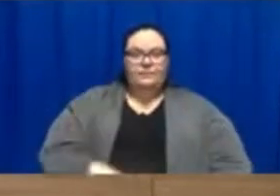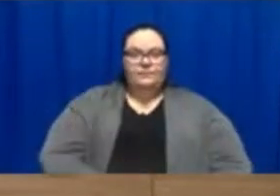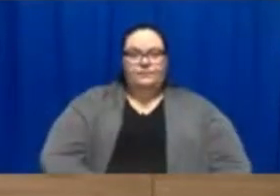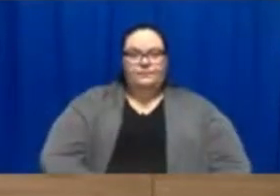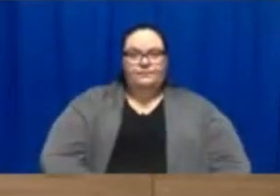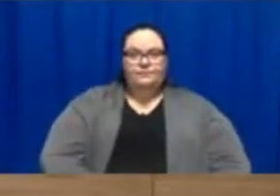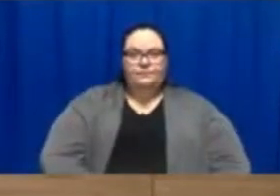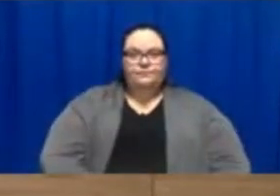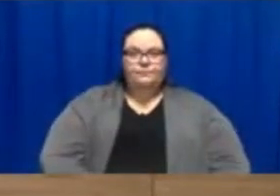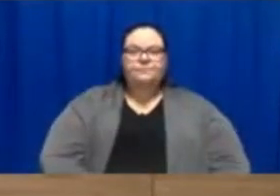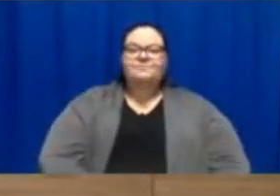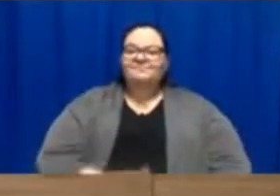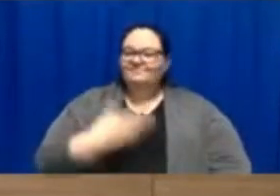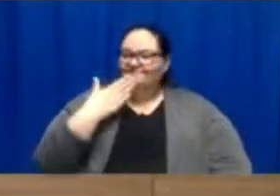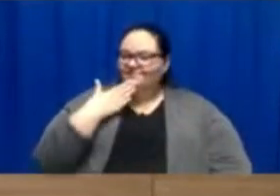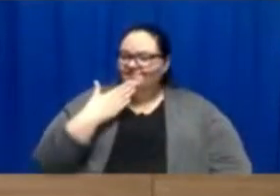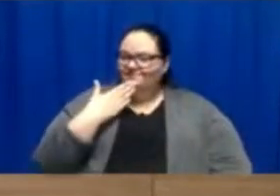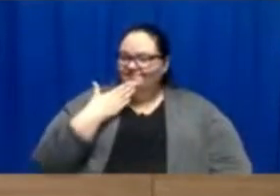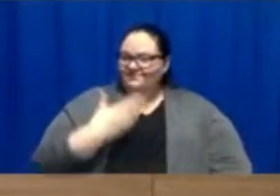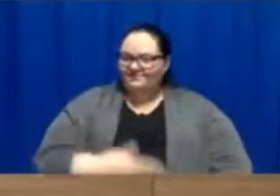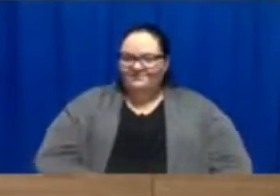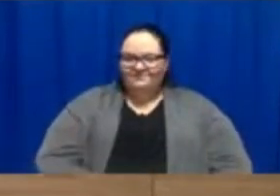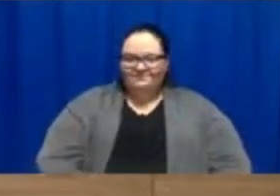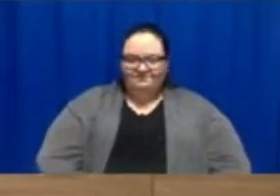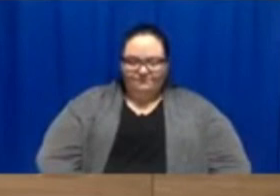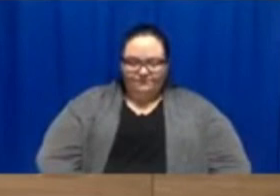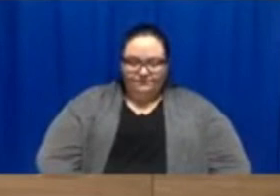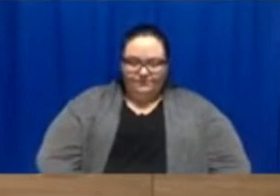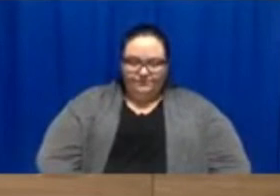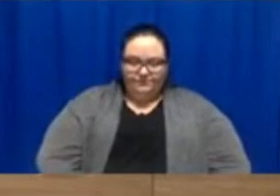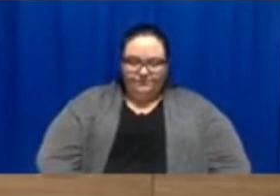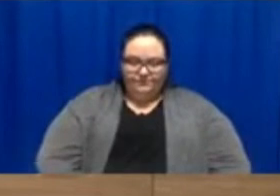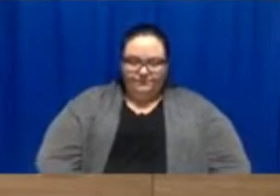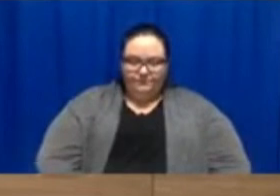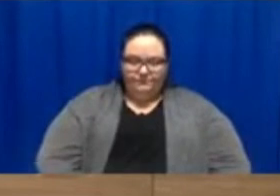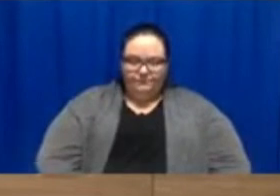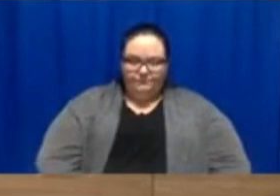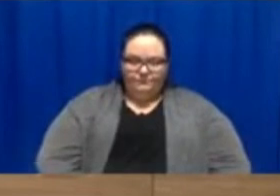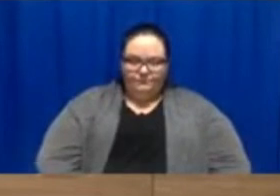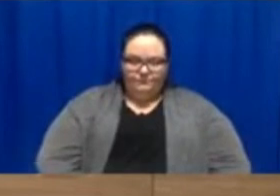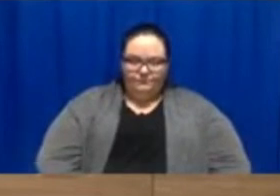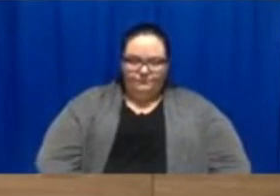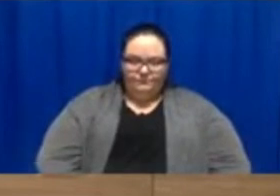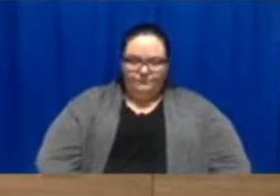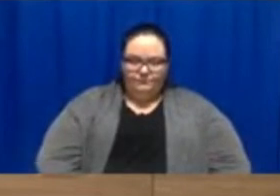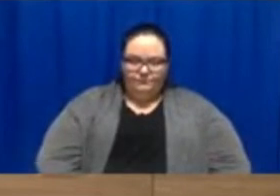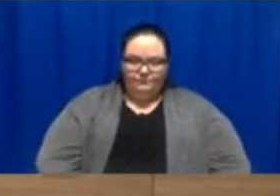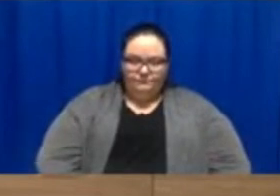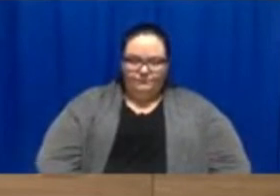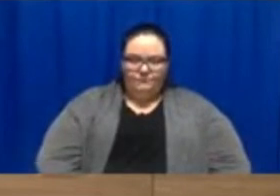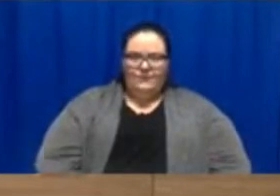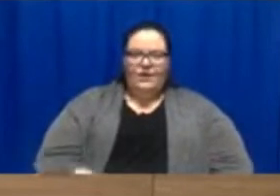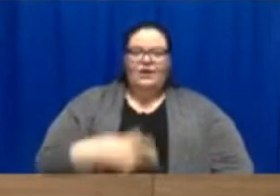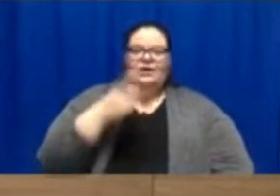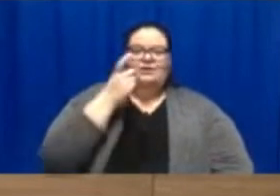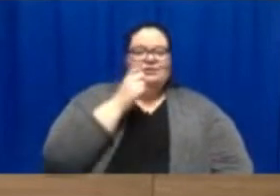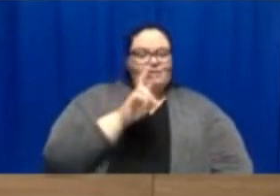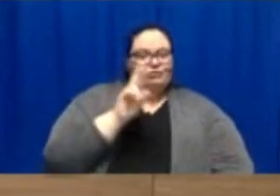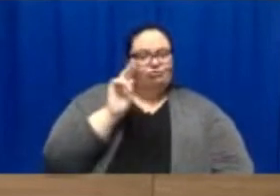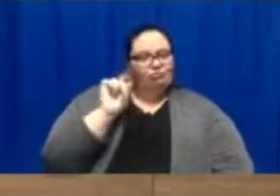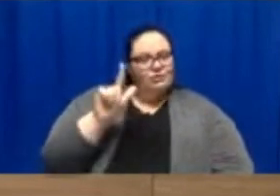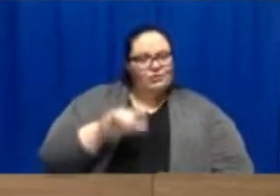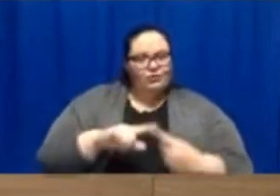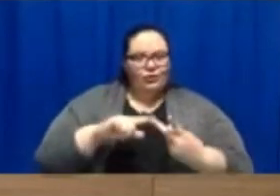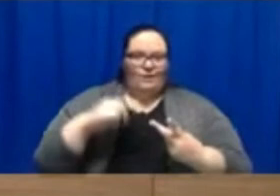Thank you. For Dr. Russell and Minister Shepard, can